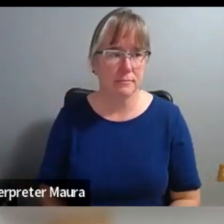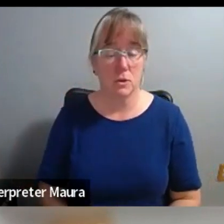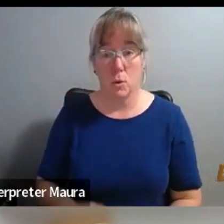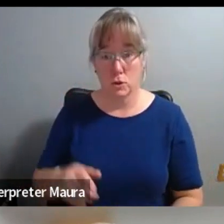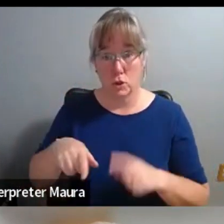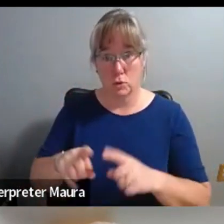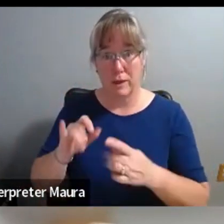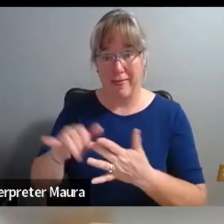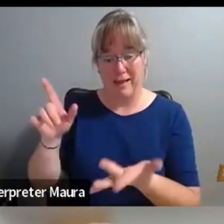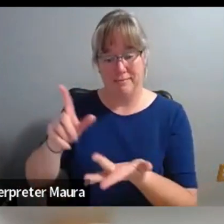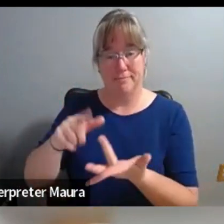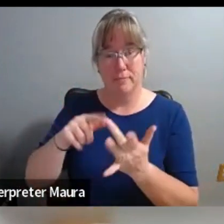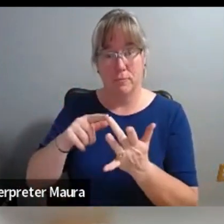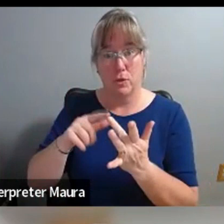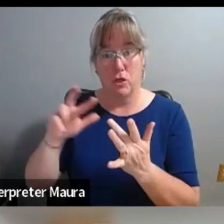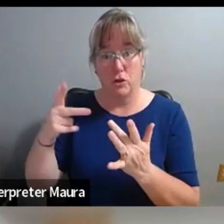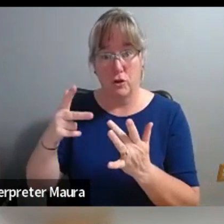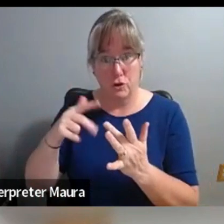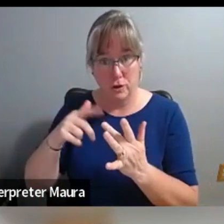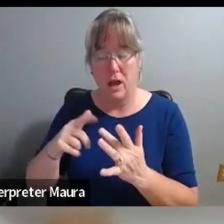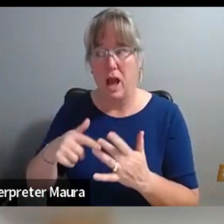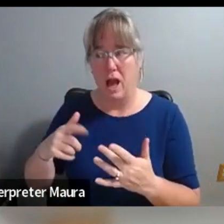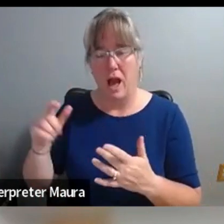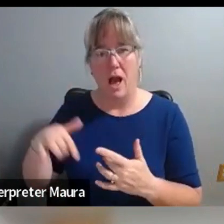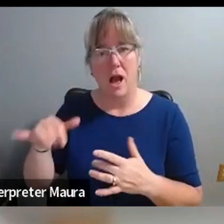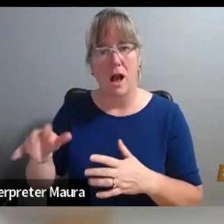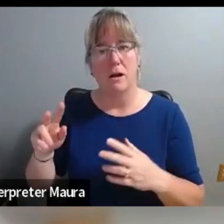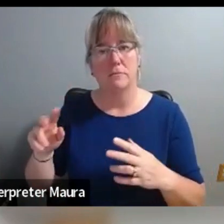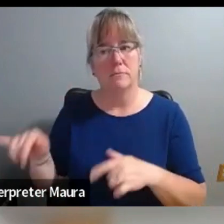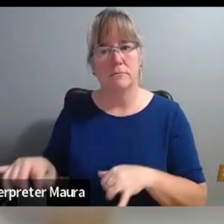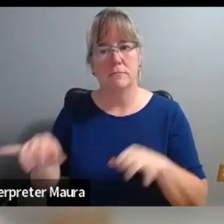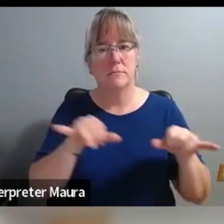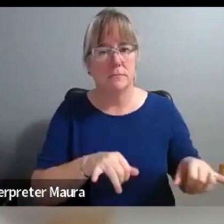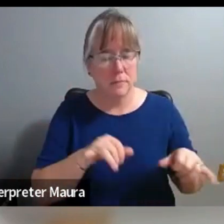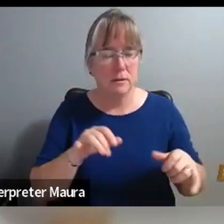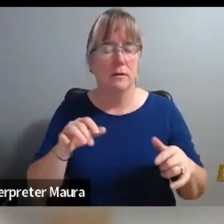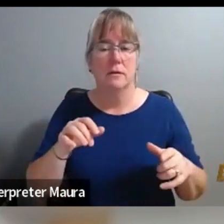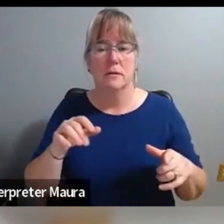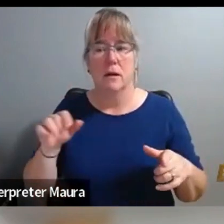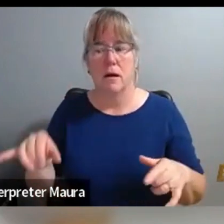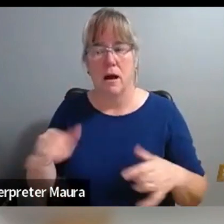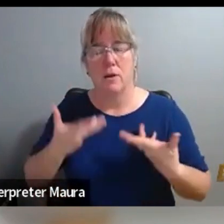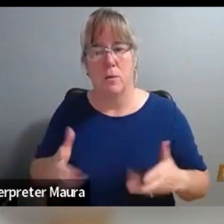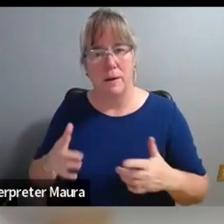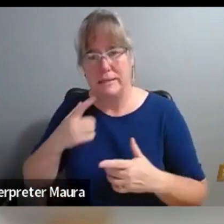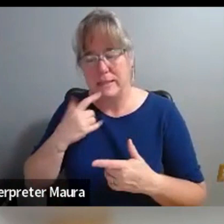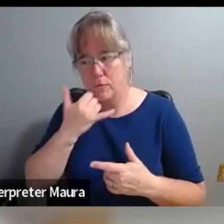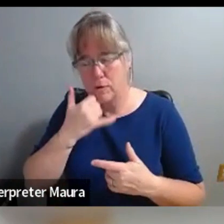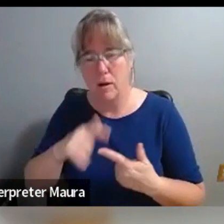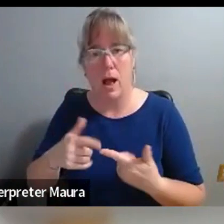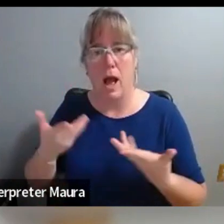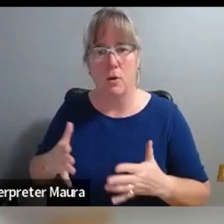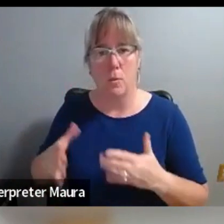relate to that experience of not wanting to say the wrong thing, not wanting to do more harm and having to